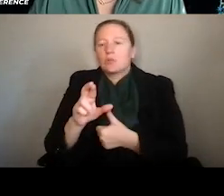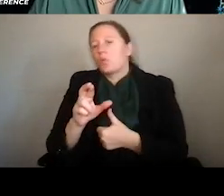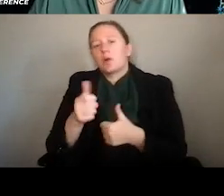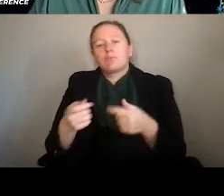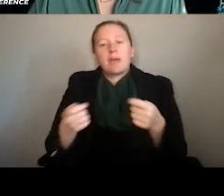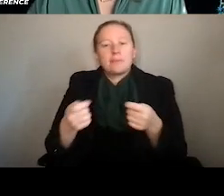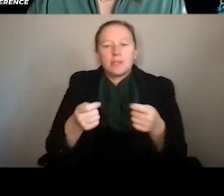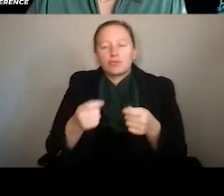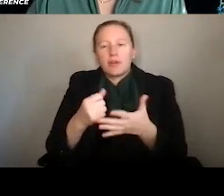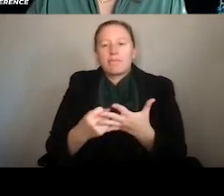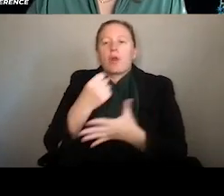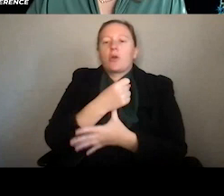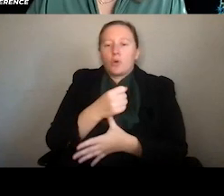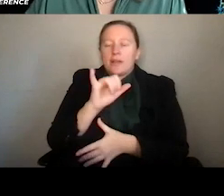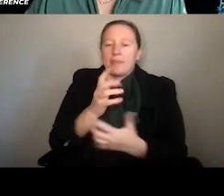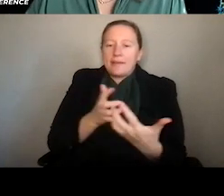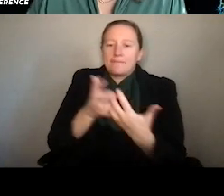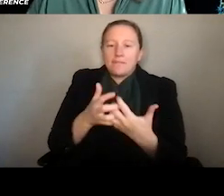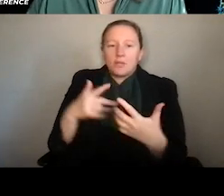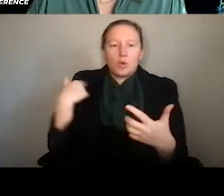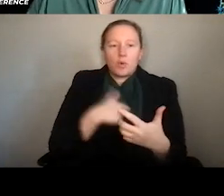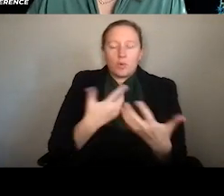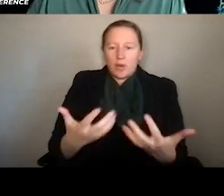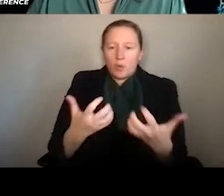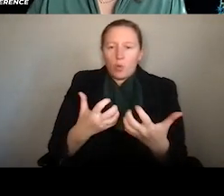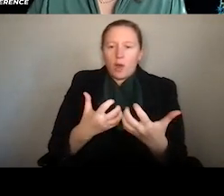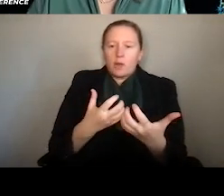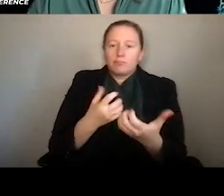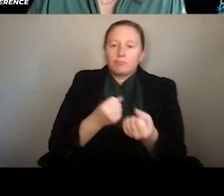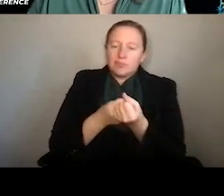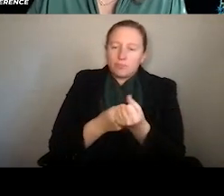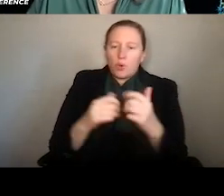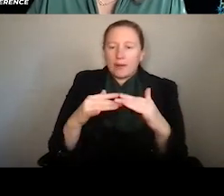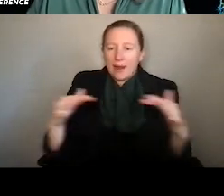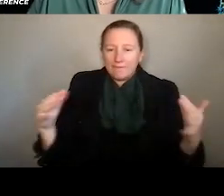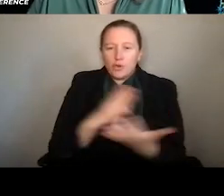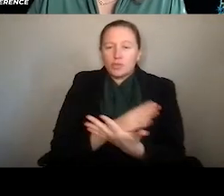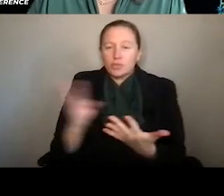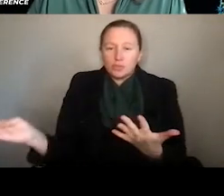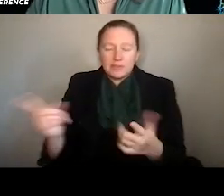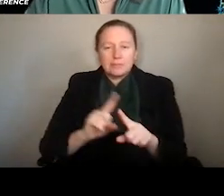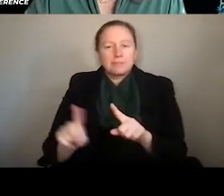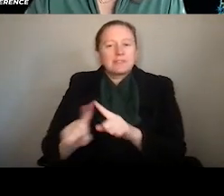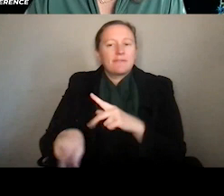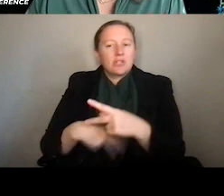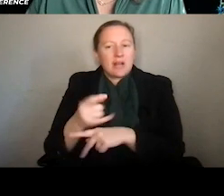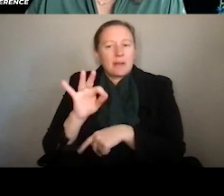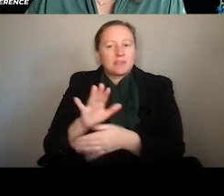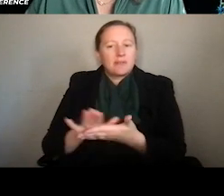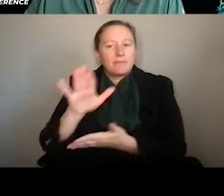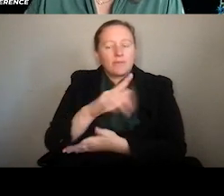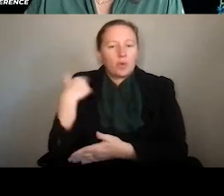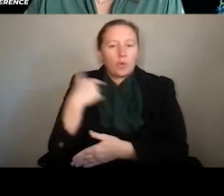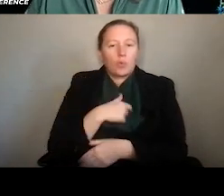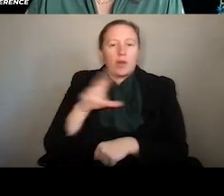work meets. We want to fund a diverse range of PIs and students, as well as a range of institution types. We are the National